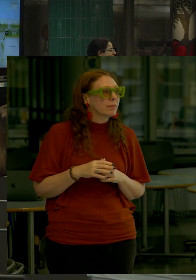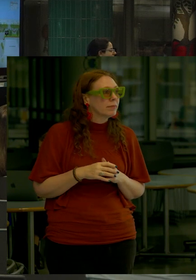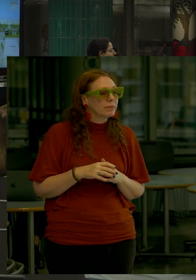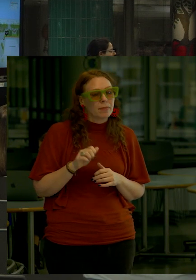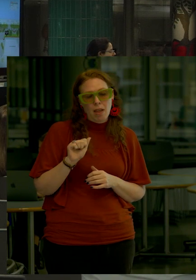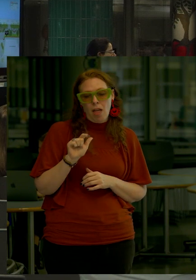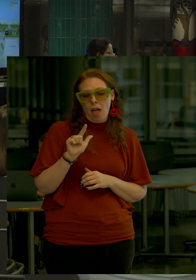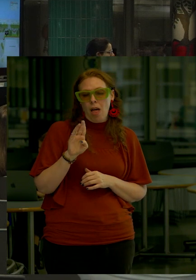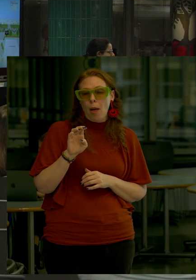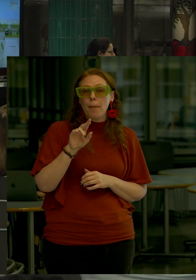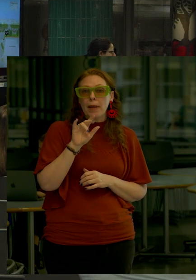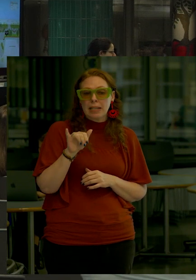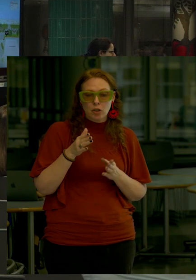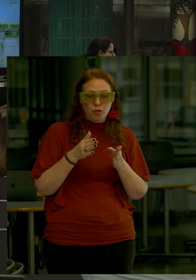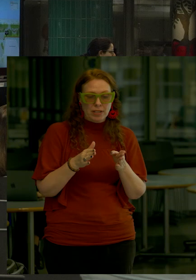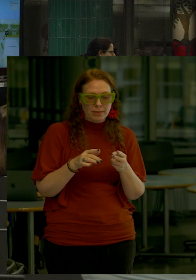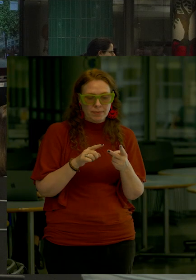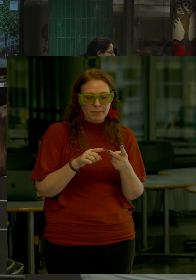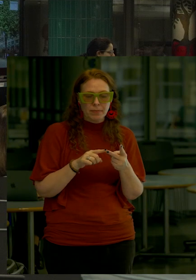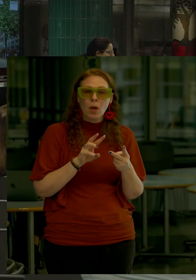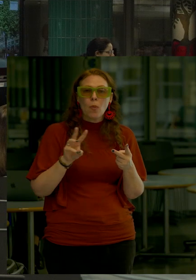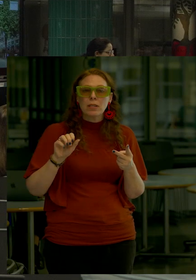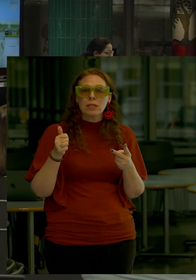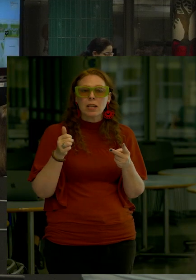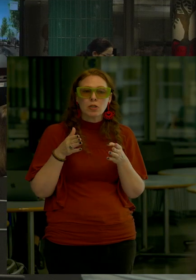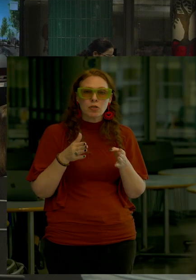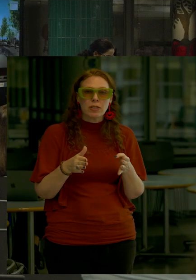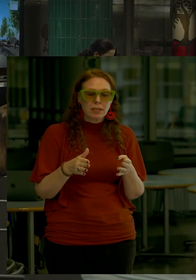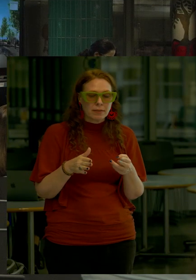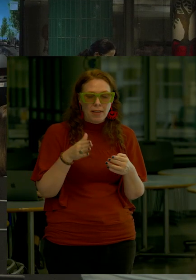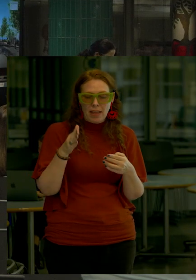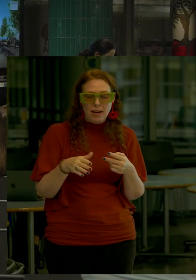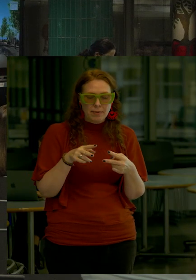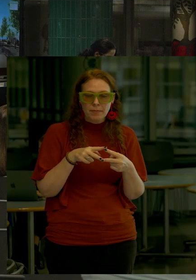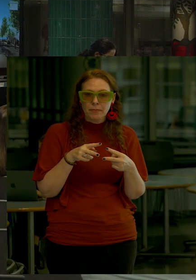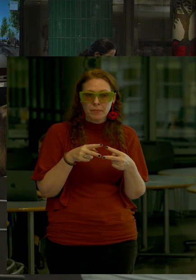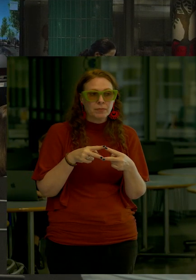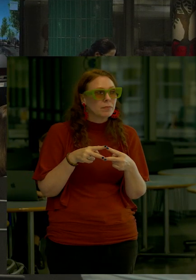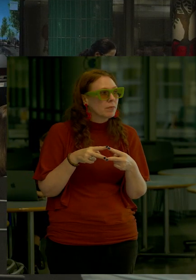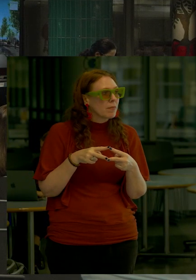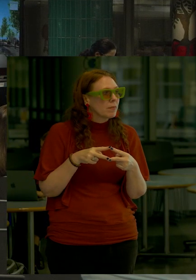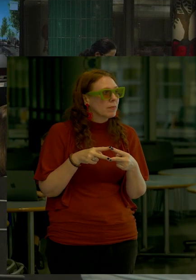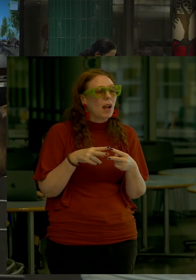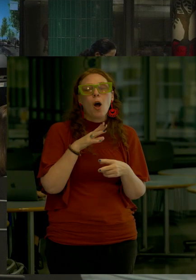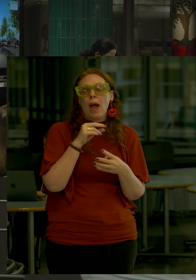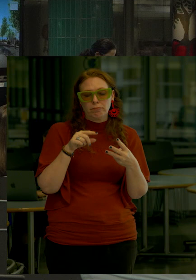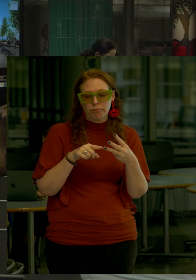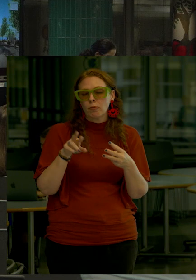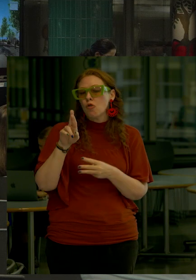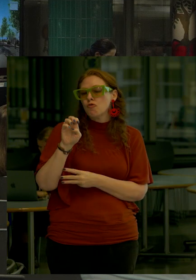West Thames Street, and then at the end of West Thames Street But in rector place, sorry